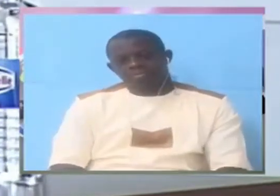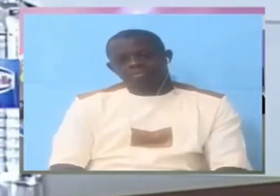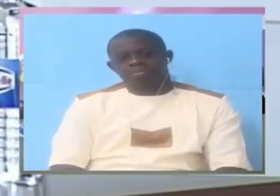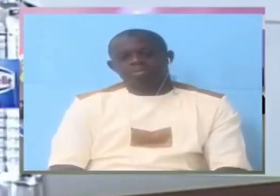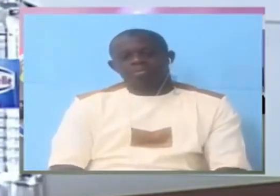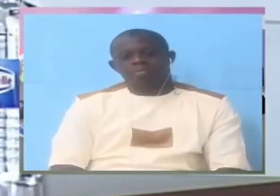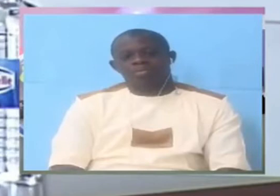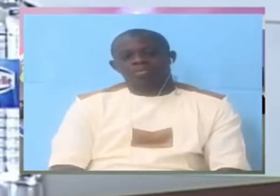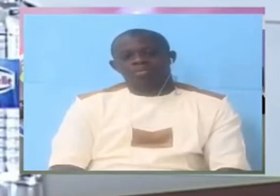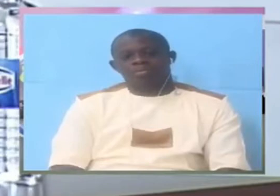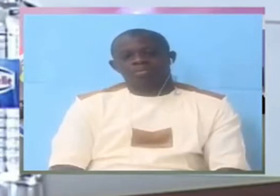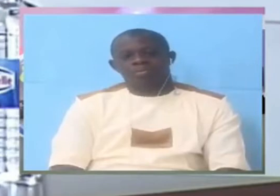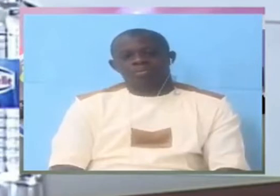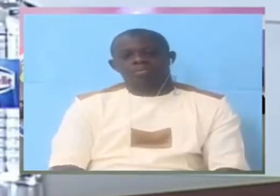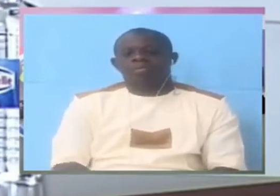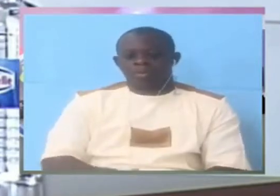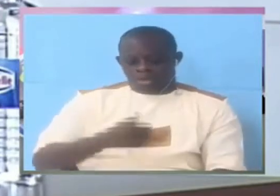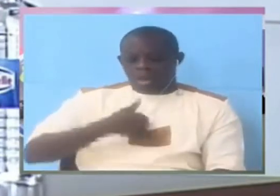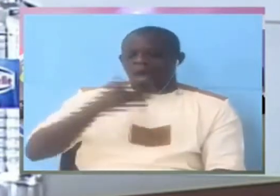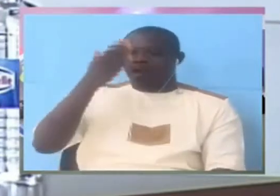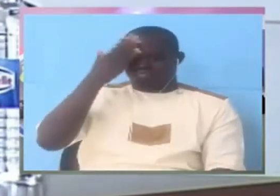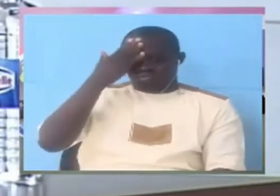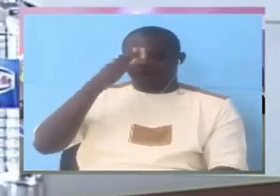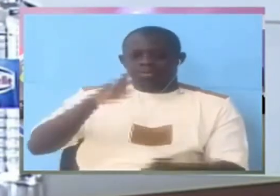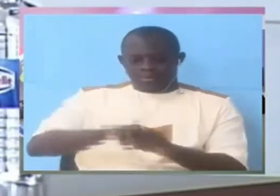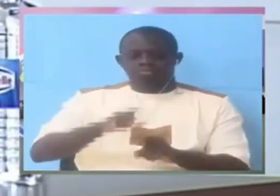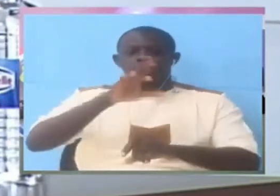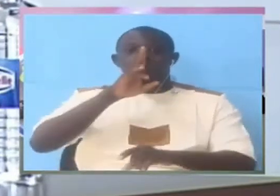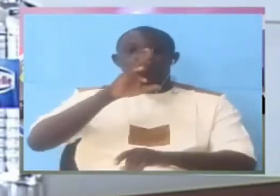know they will be interviewed by the arrestees first